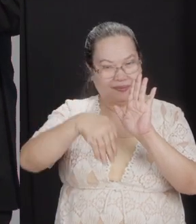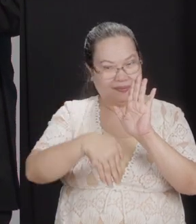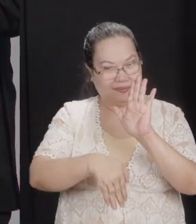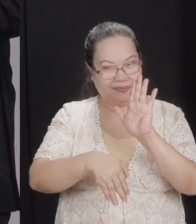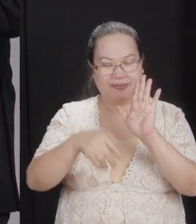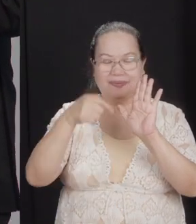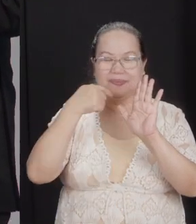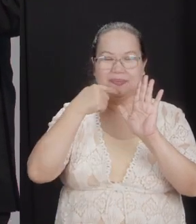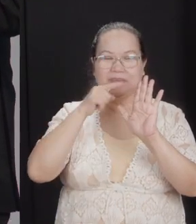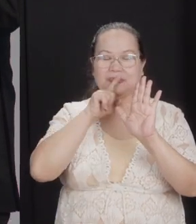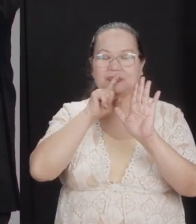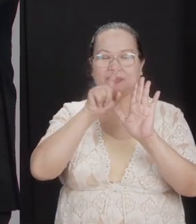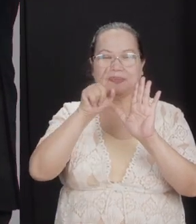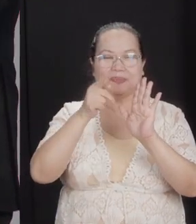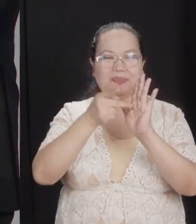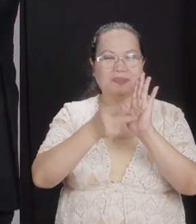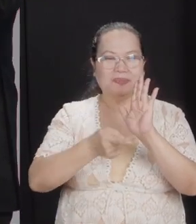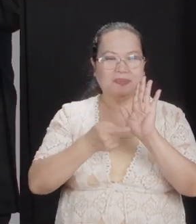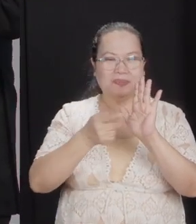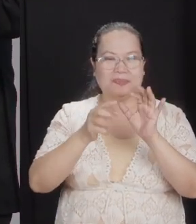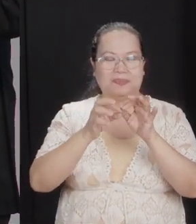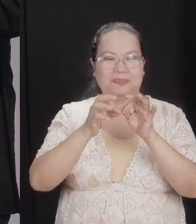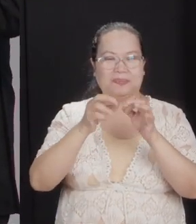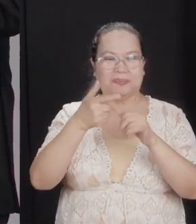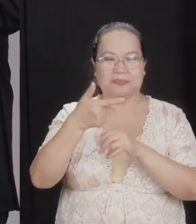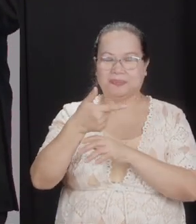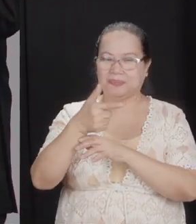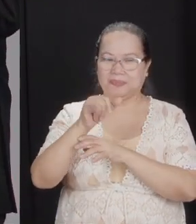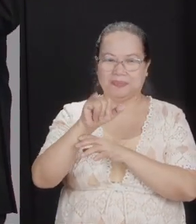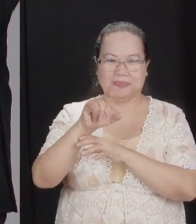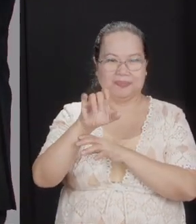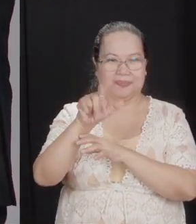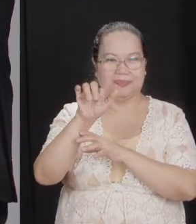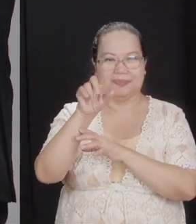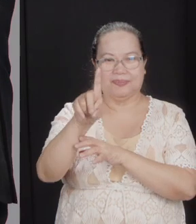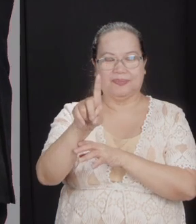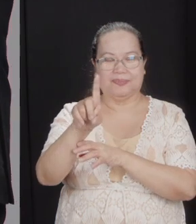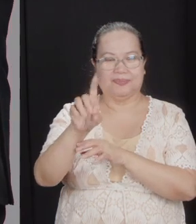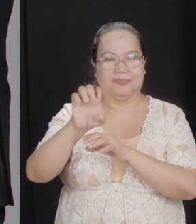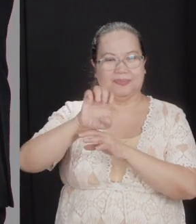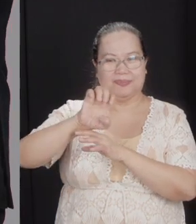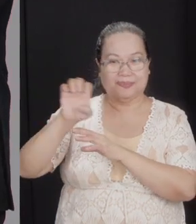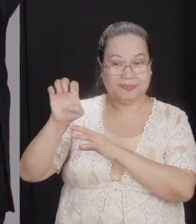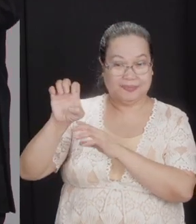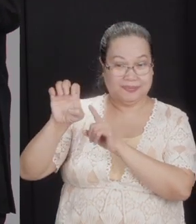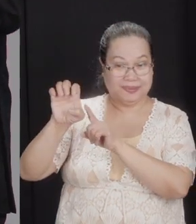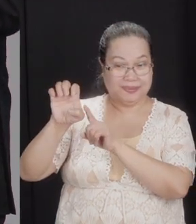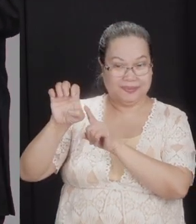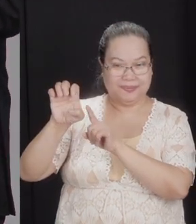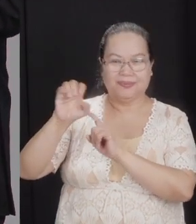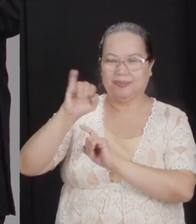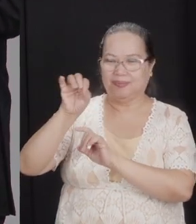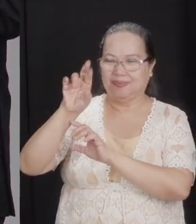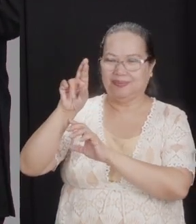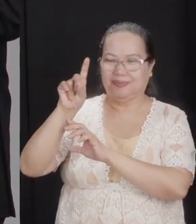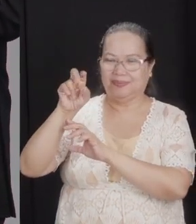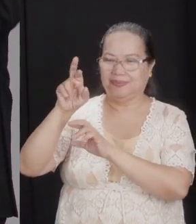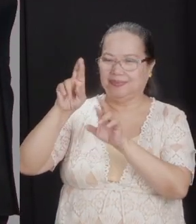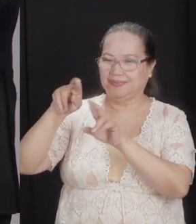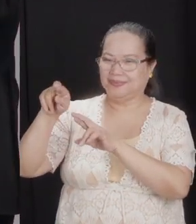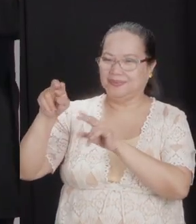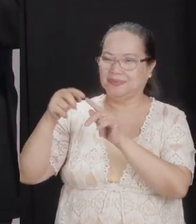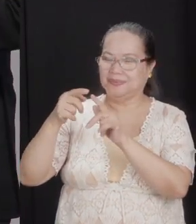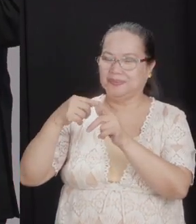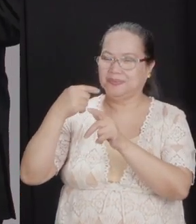This portion here is called the Land of Gilead. It is the eastern side of the Jordan River here. You remember